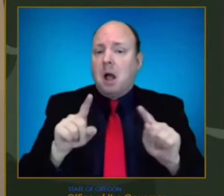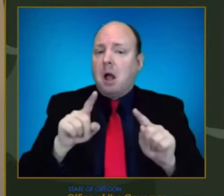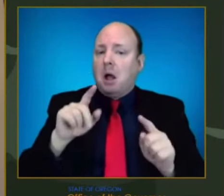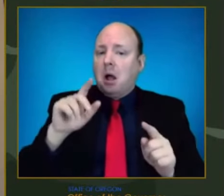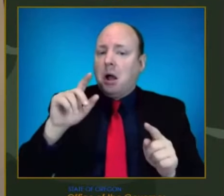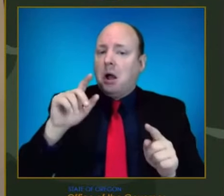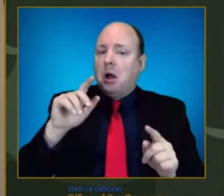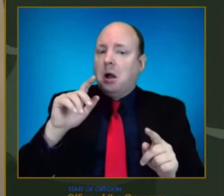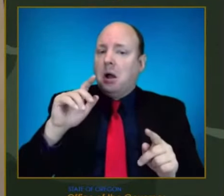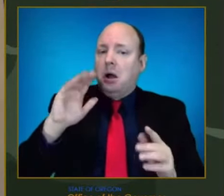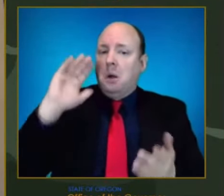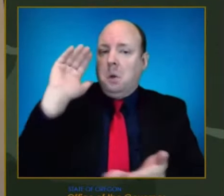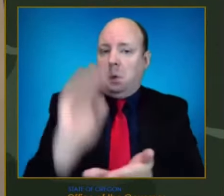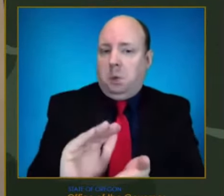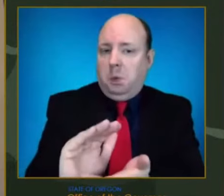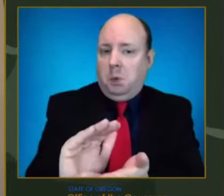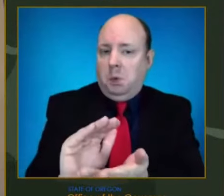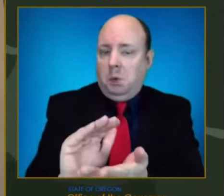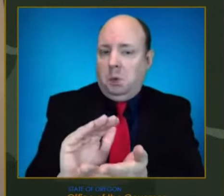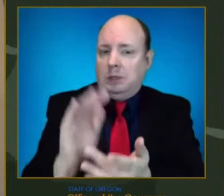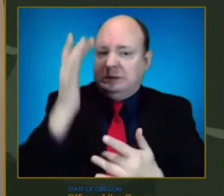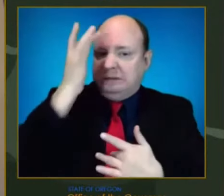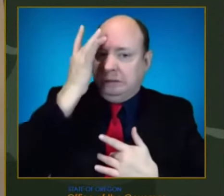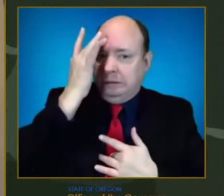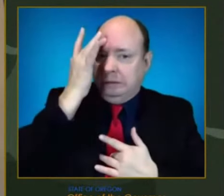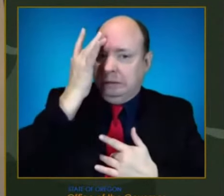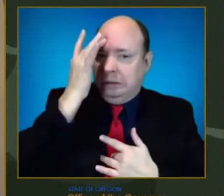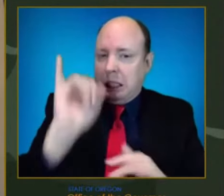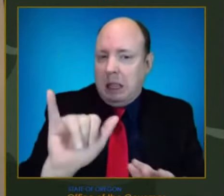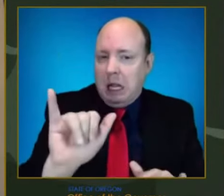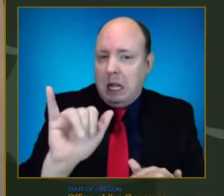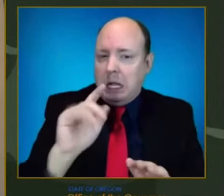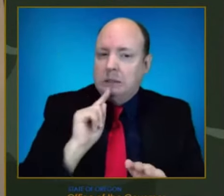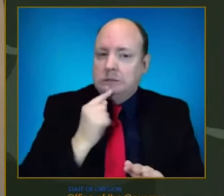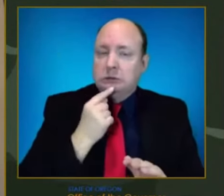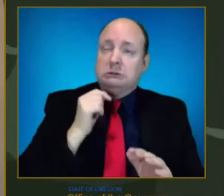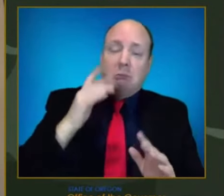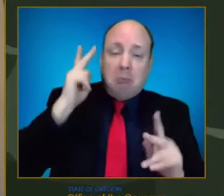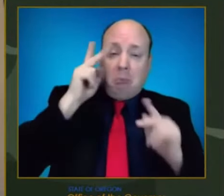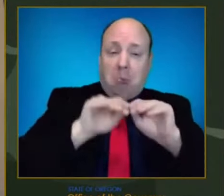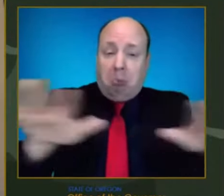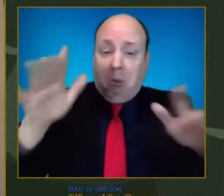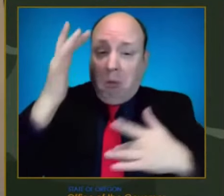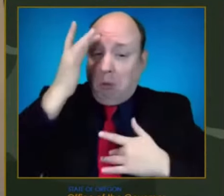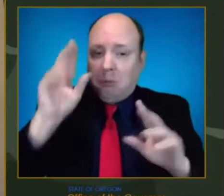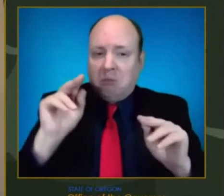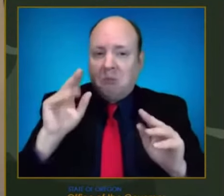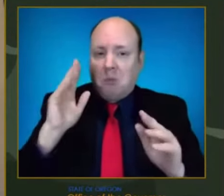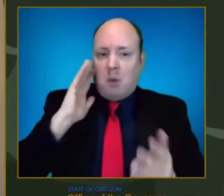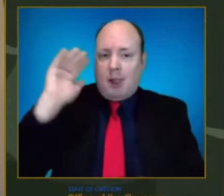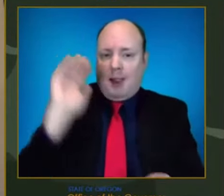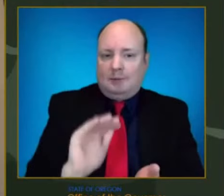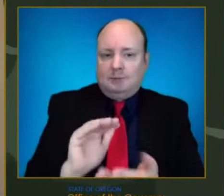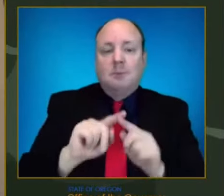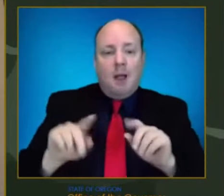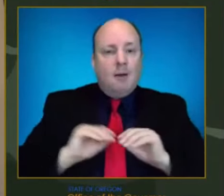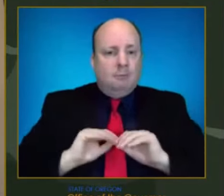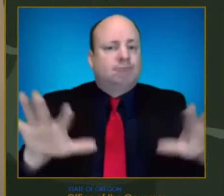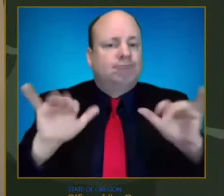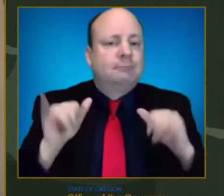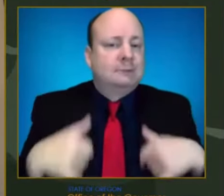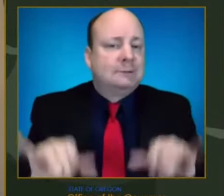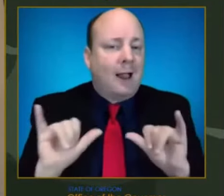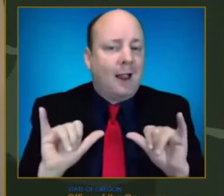boosted offers tremendous protection against being hospitalized and can even cut down on you being sick. And that's why we're all in this together.